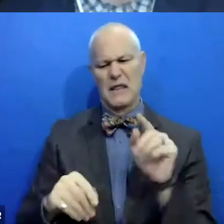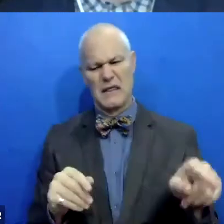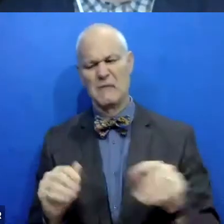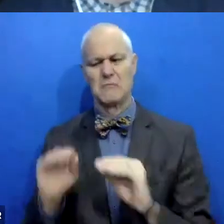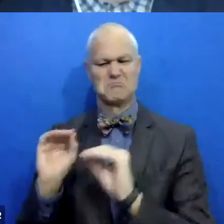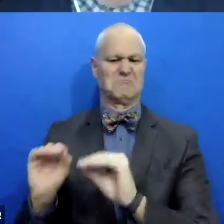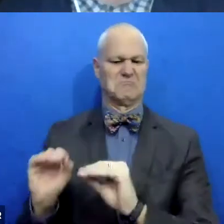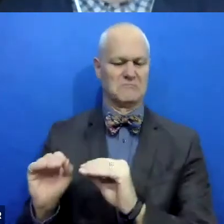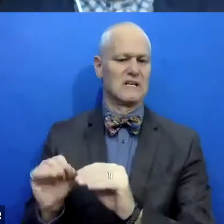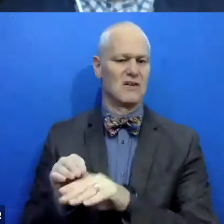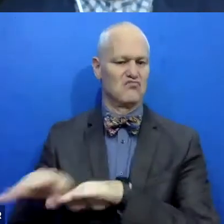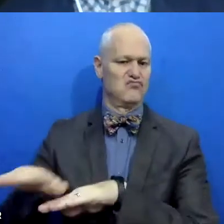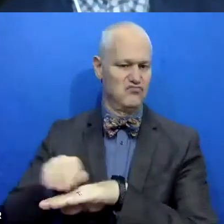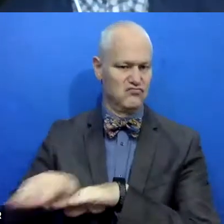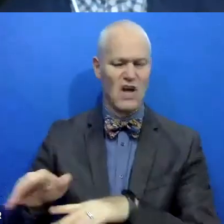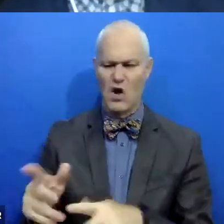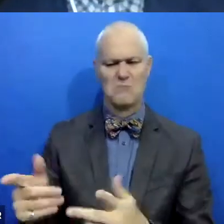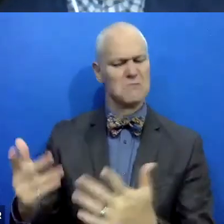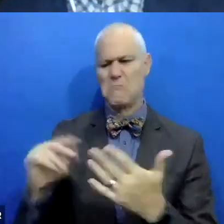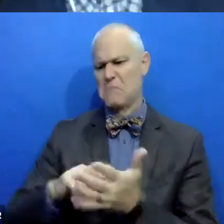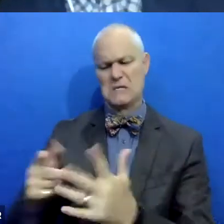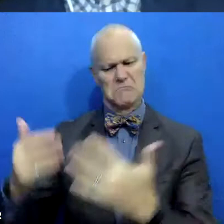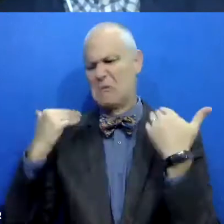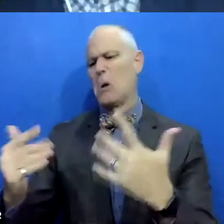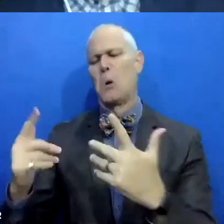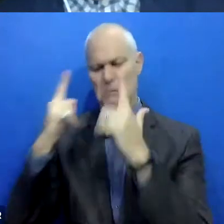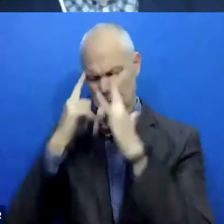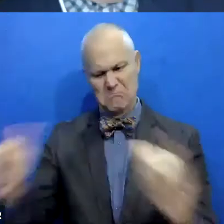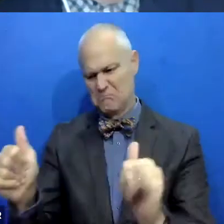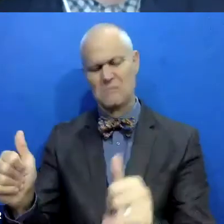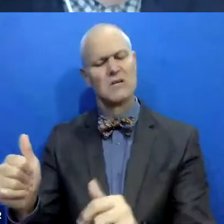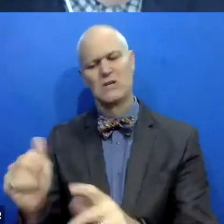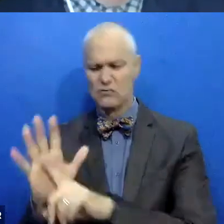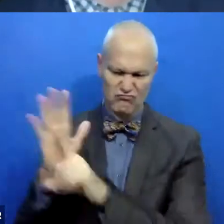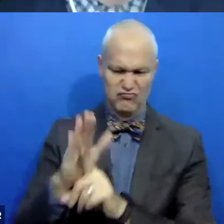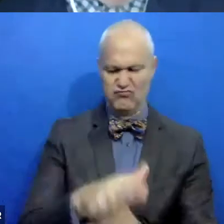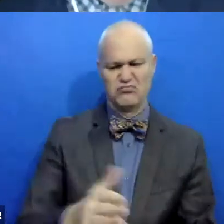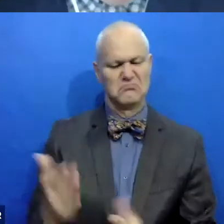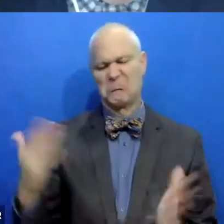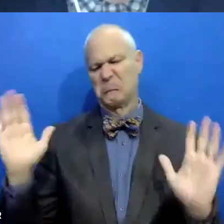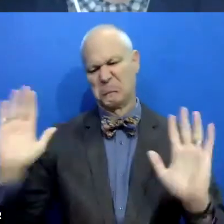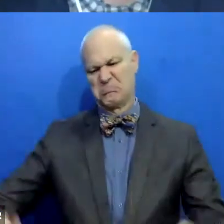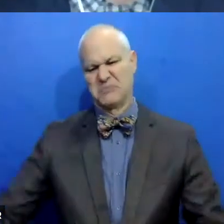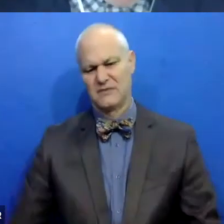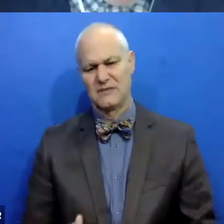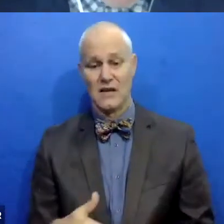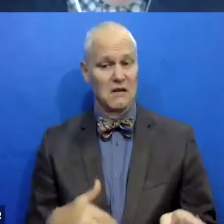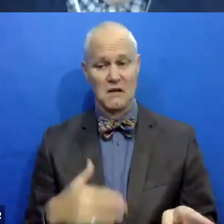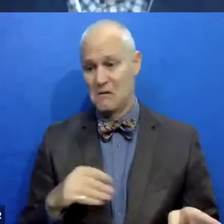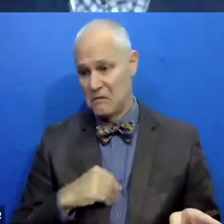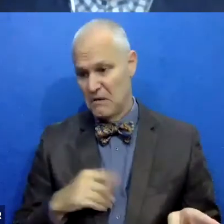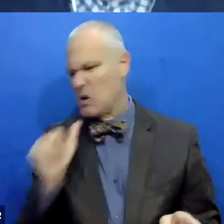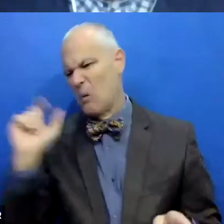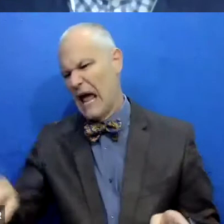kind of free reign to exercise that dominance at will and expect other people's compliance. By that time I